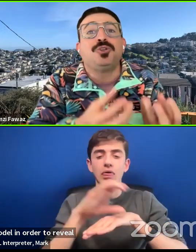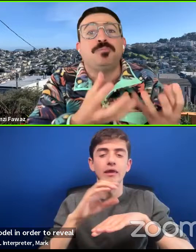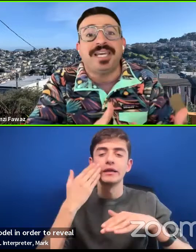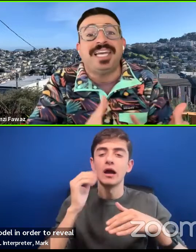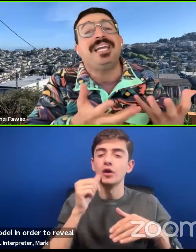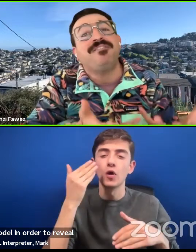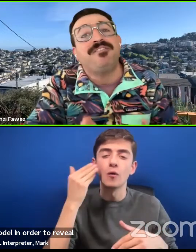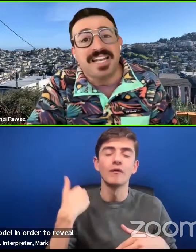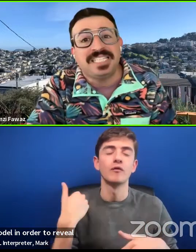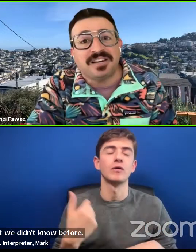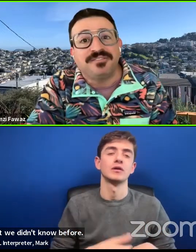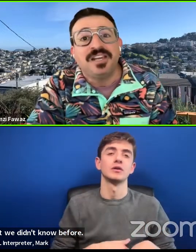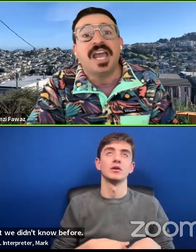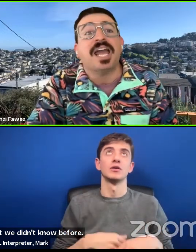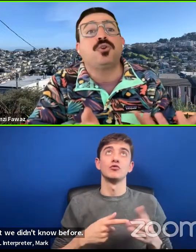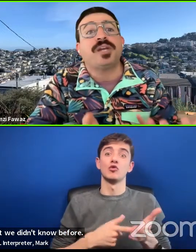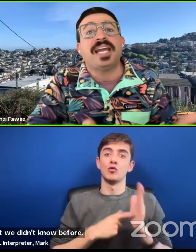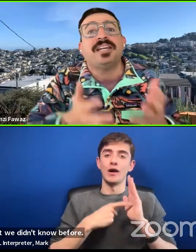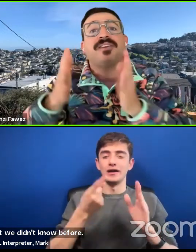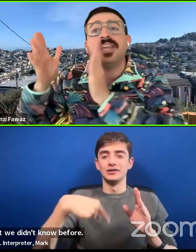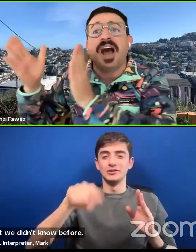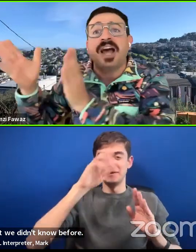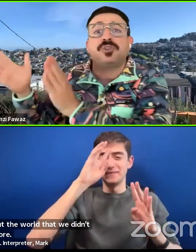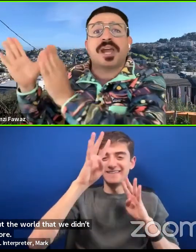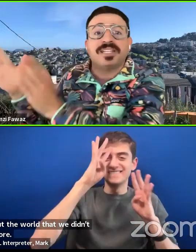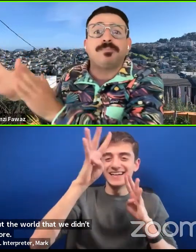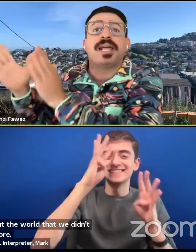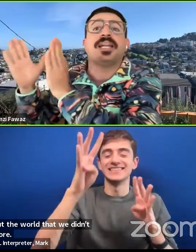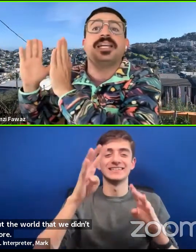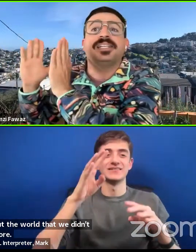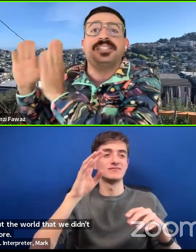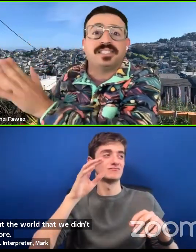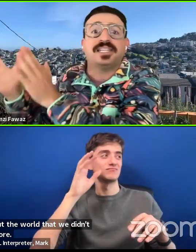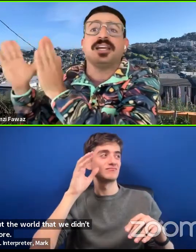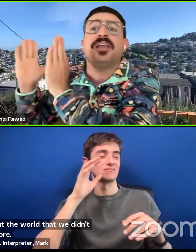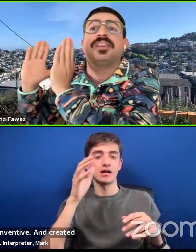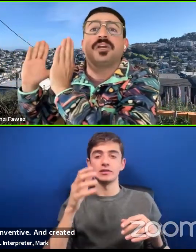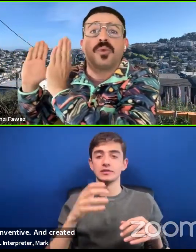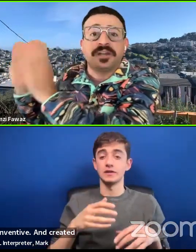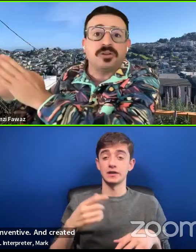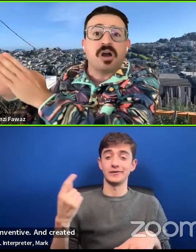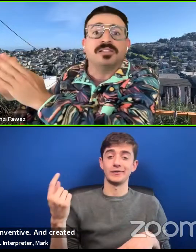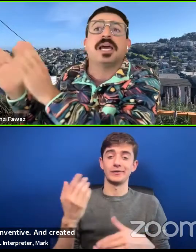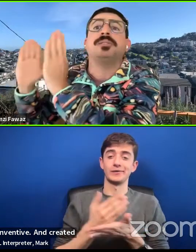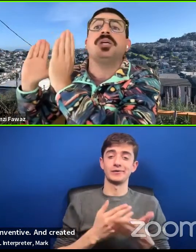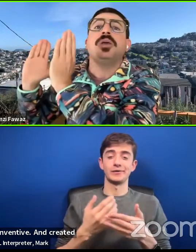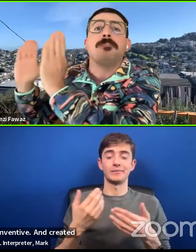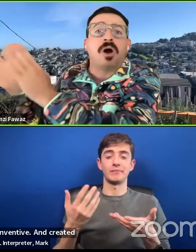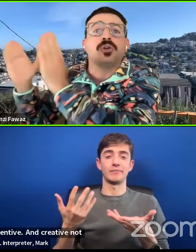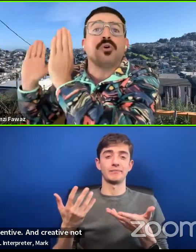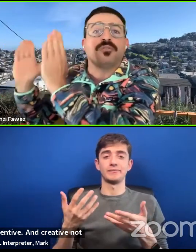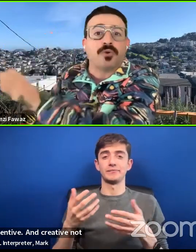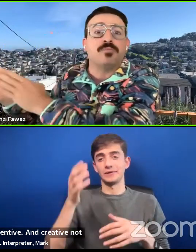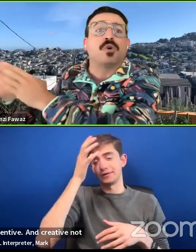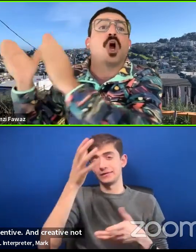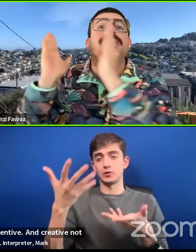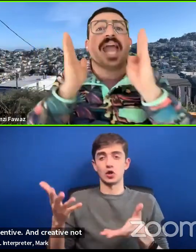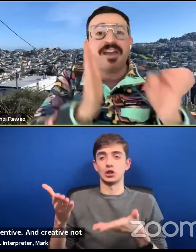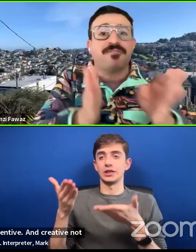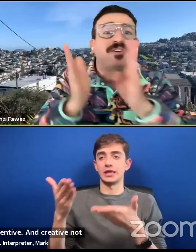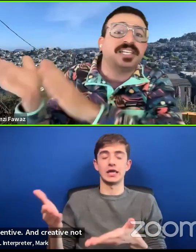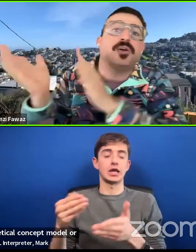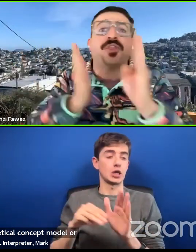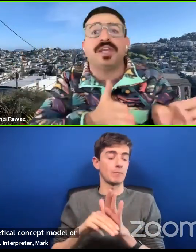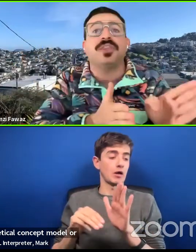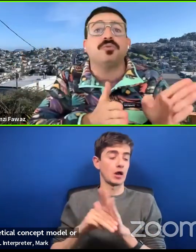you to be inventive and creative, not transplant an existing theoretical concept model or framework